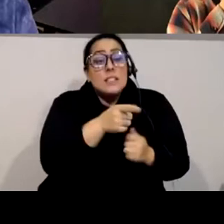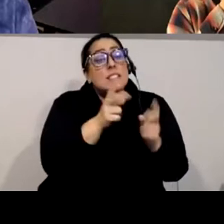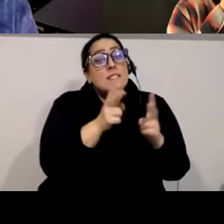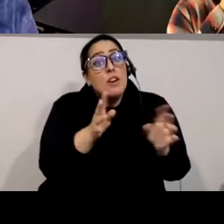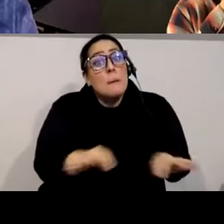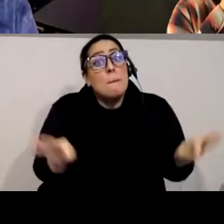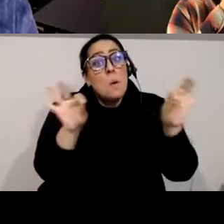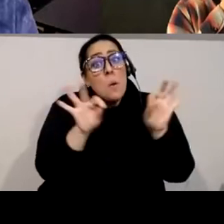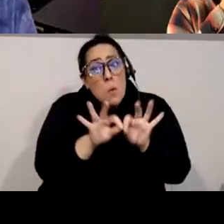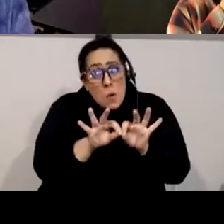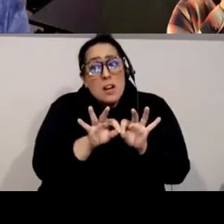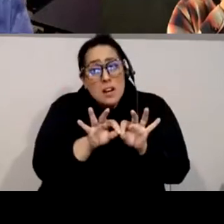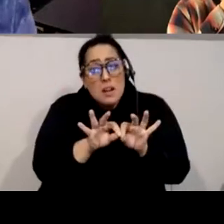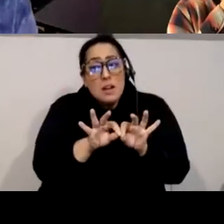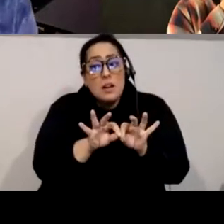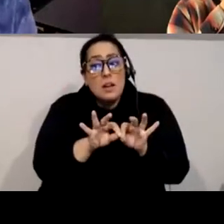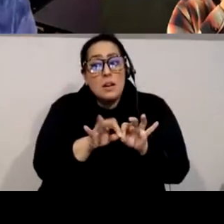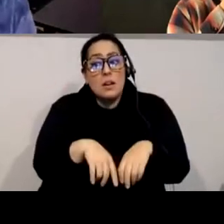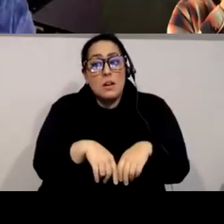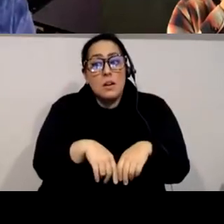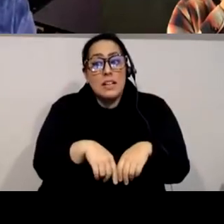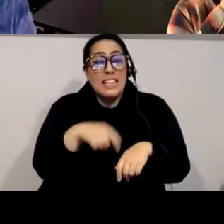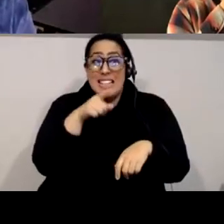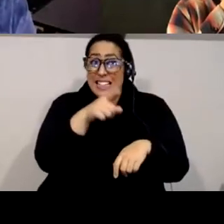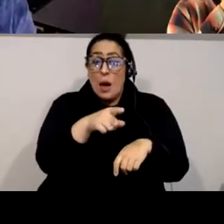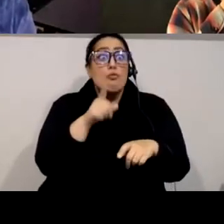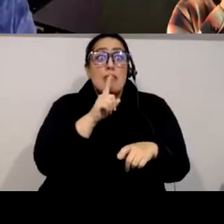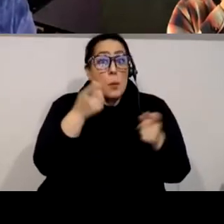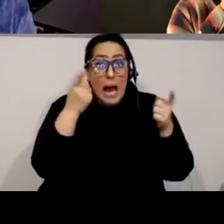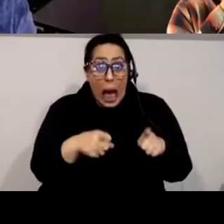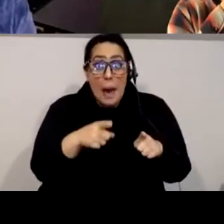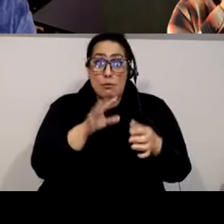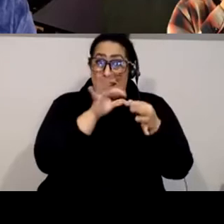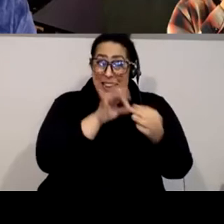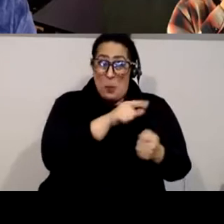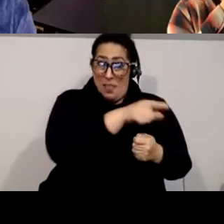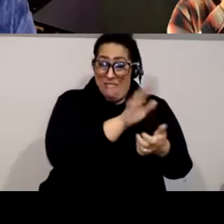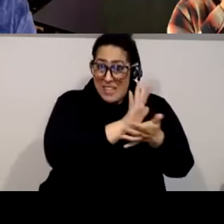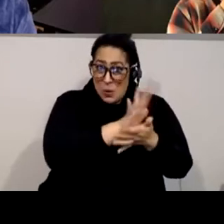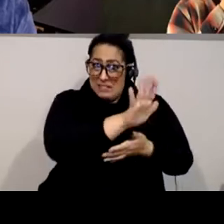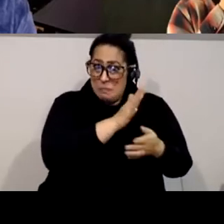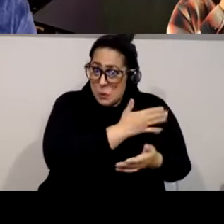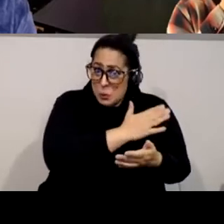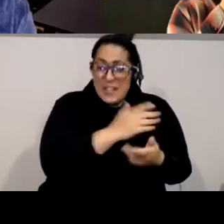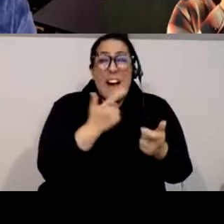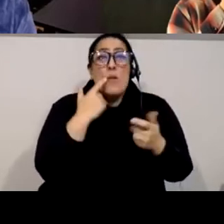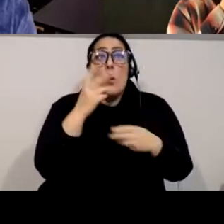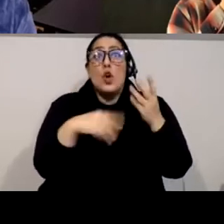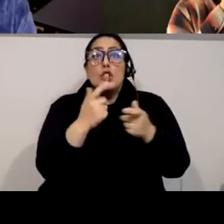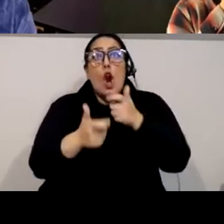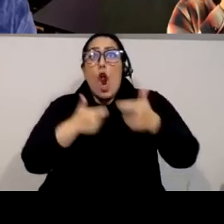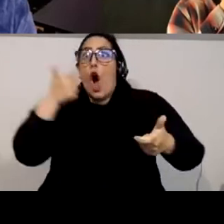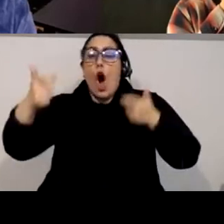here uh there's a huge like the world's largest protest is happening right now in in India over